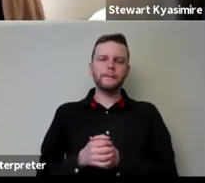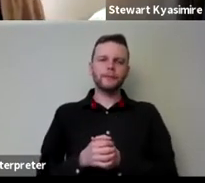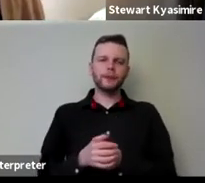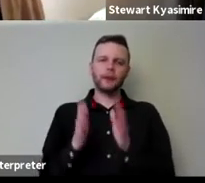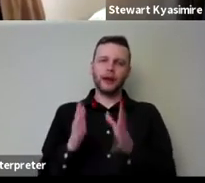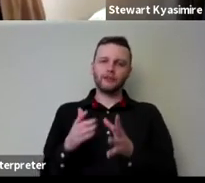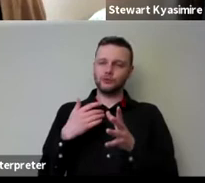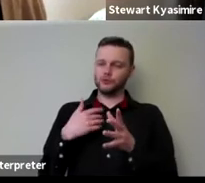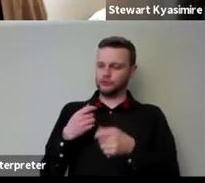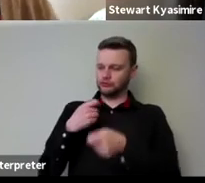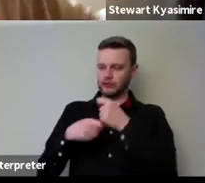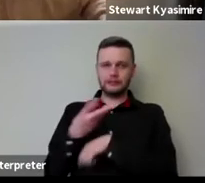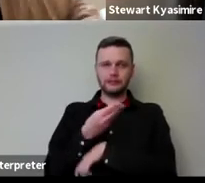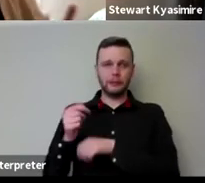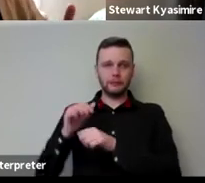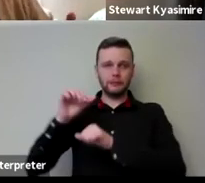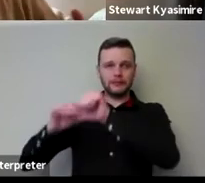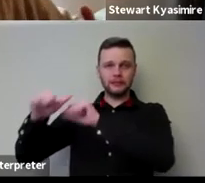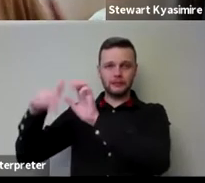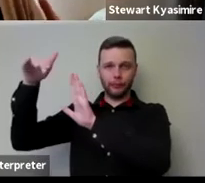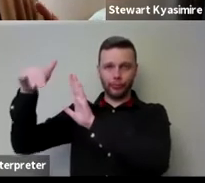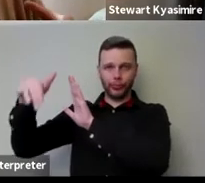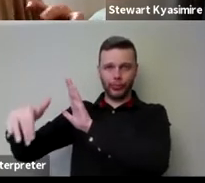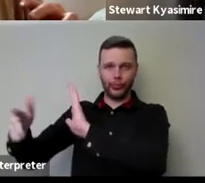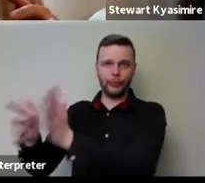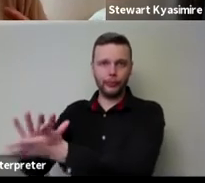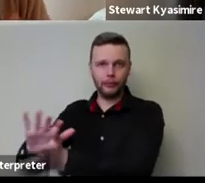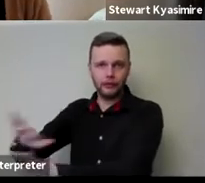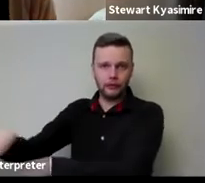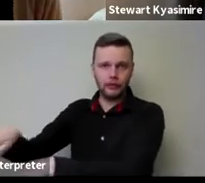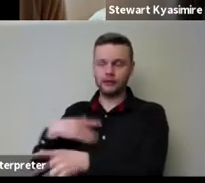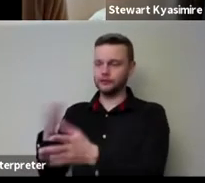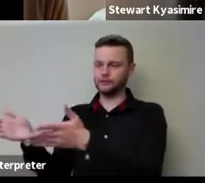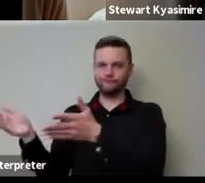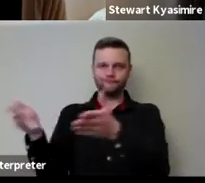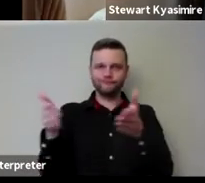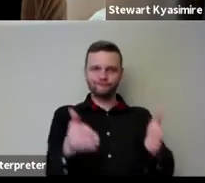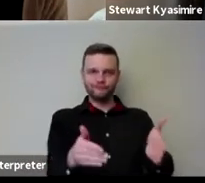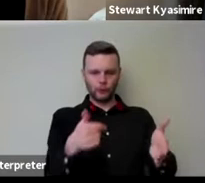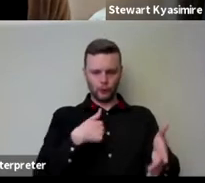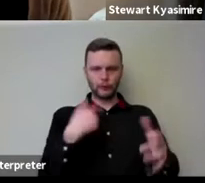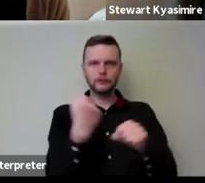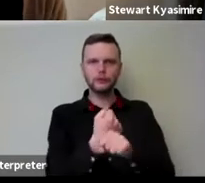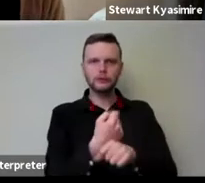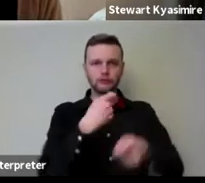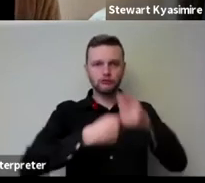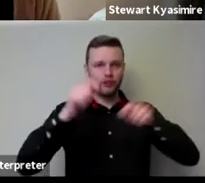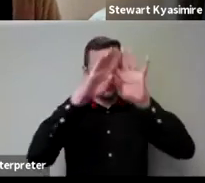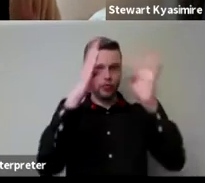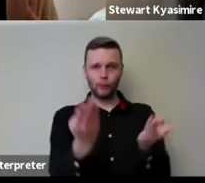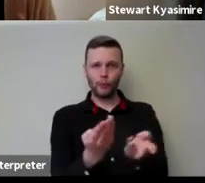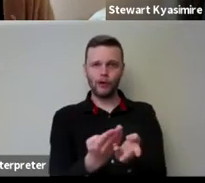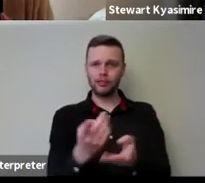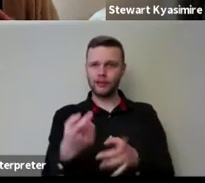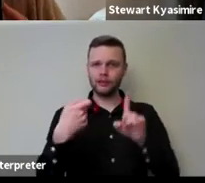to see some systems decline elsewhere in order to reorient what we're doing in order to create the the world that kareen described at the beginning